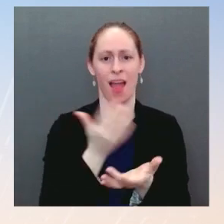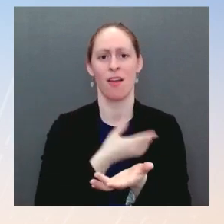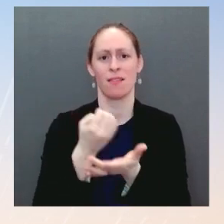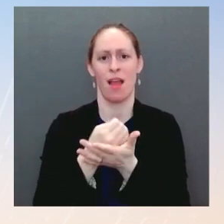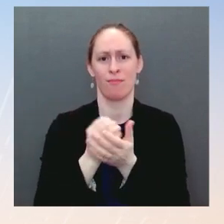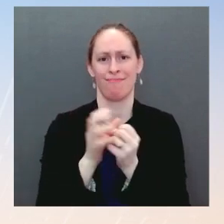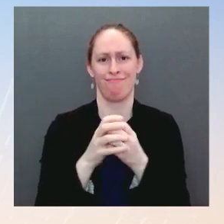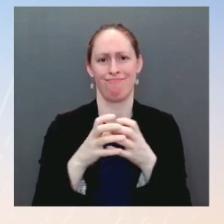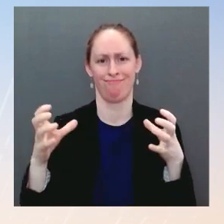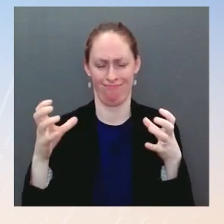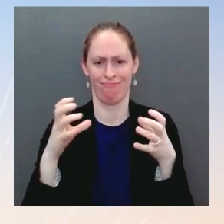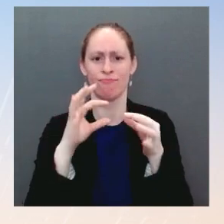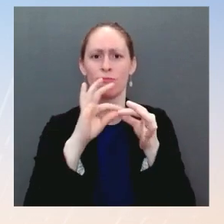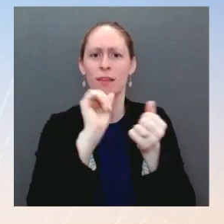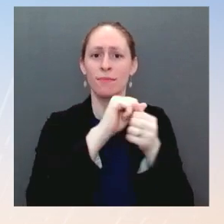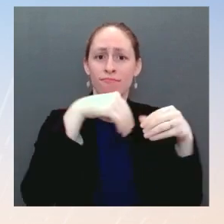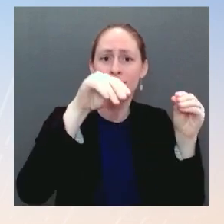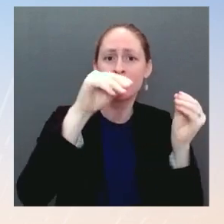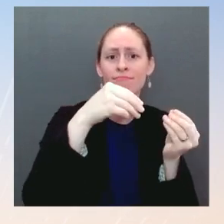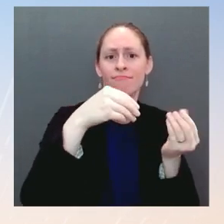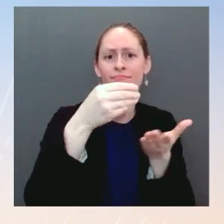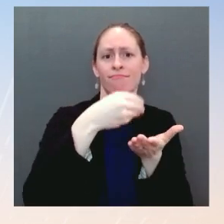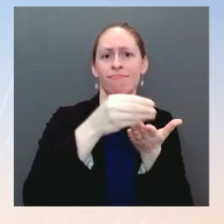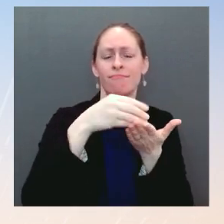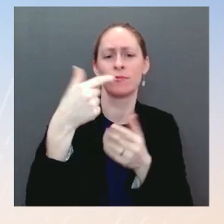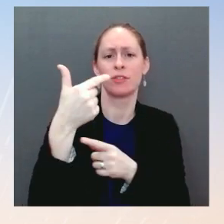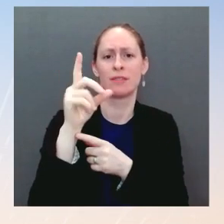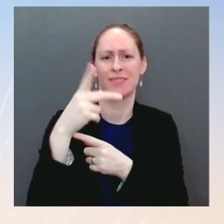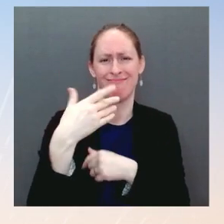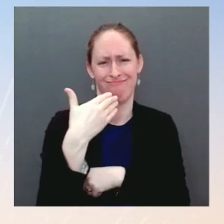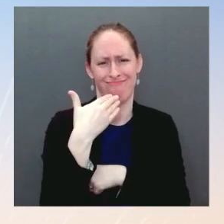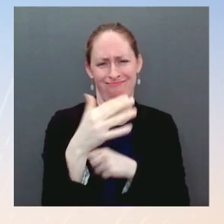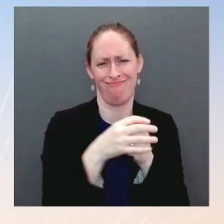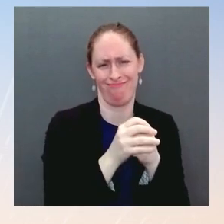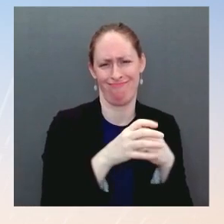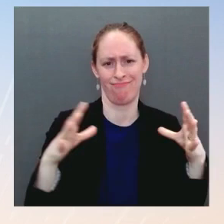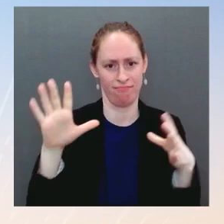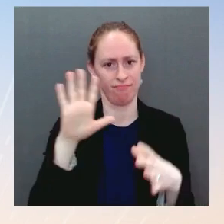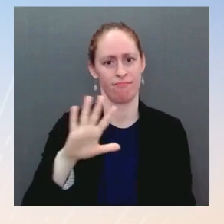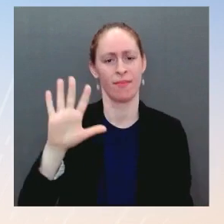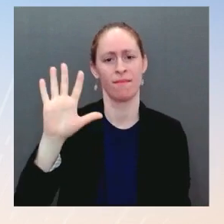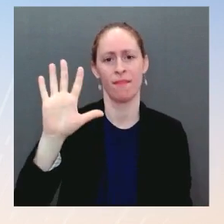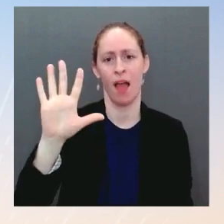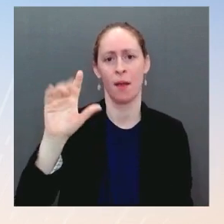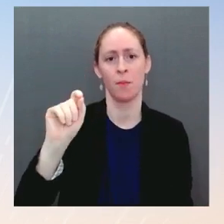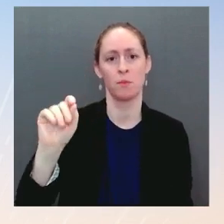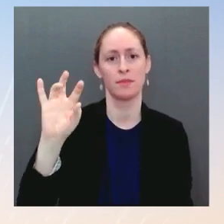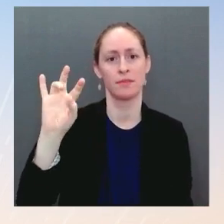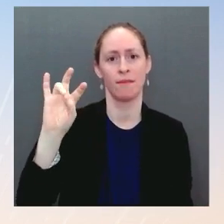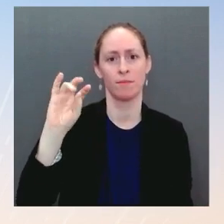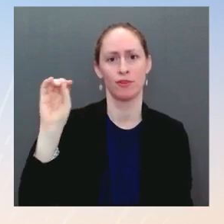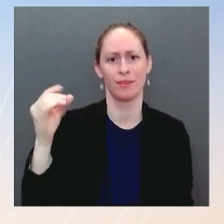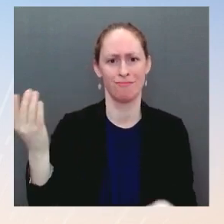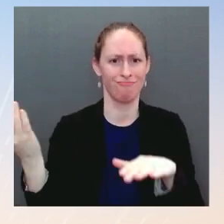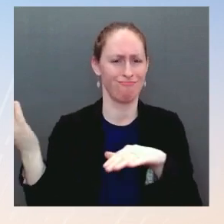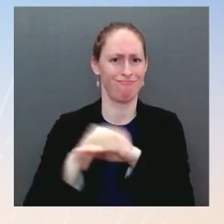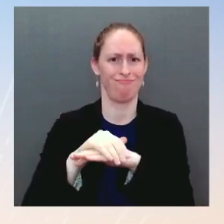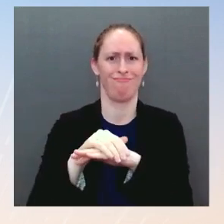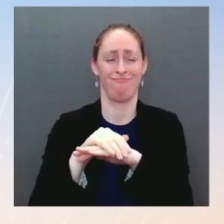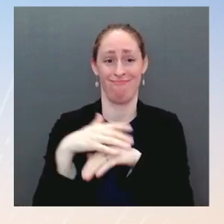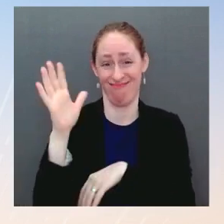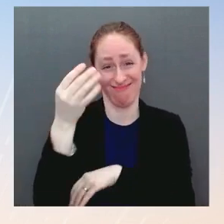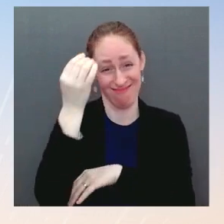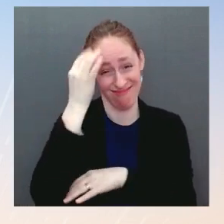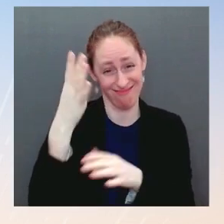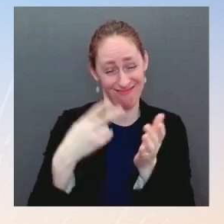percent last year. That's the fastest year of economic growth in nearly four decades, and the first time in 20 years that we grew faster